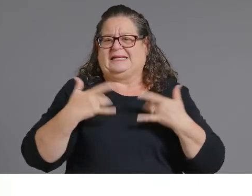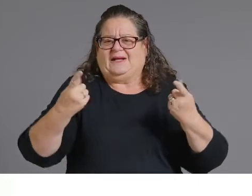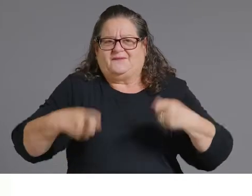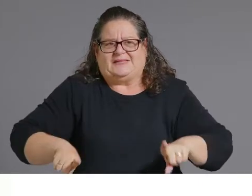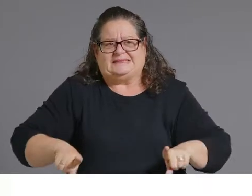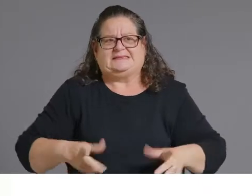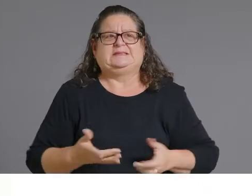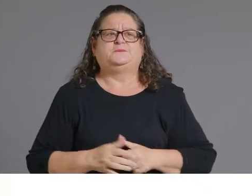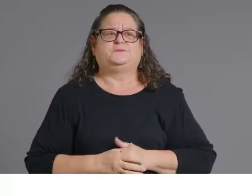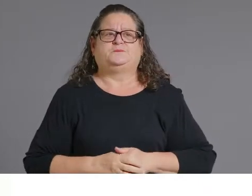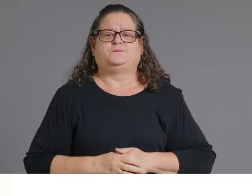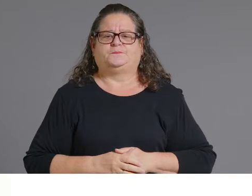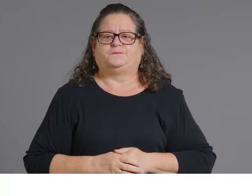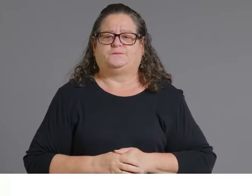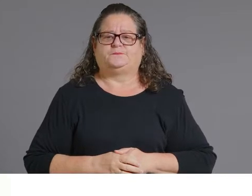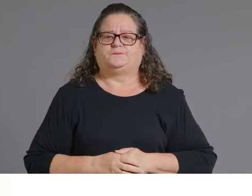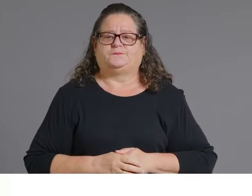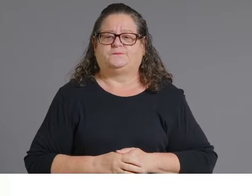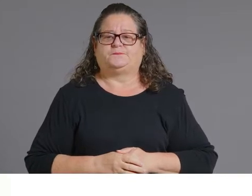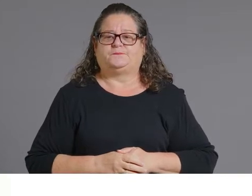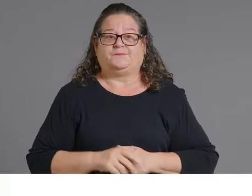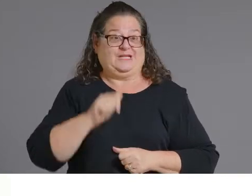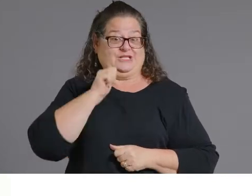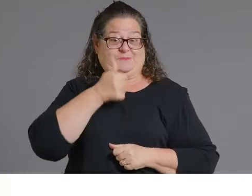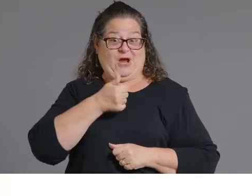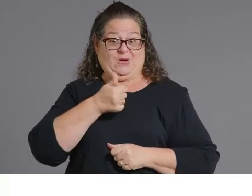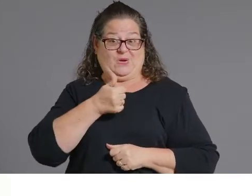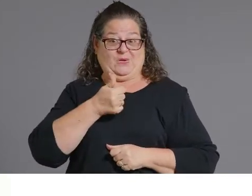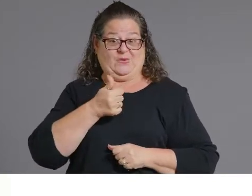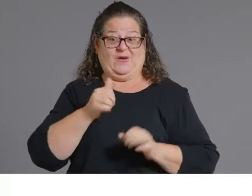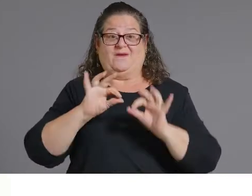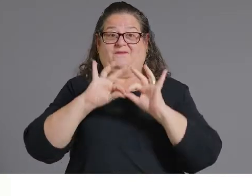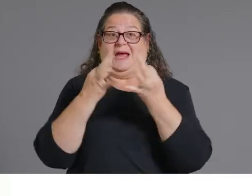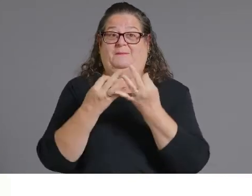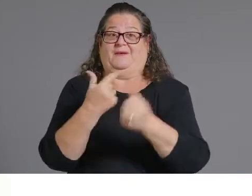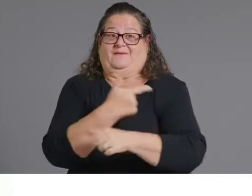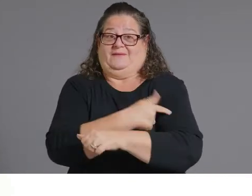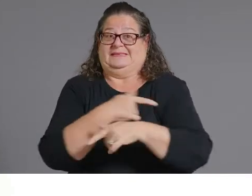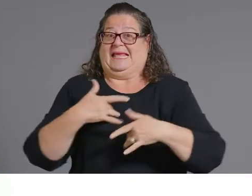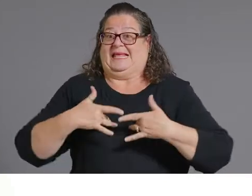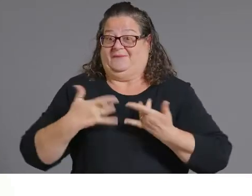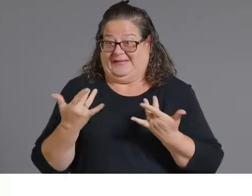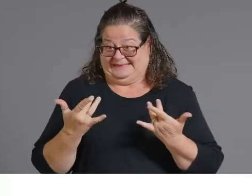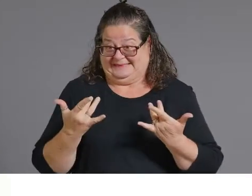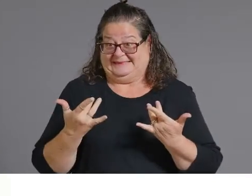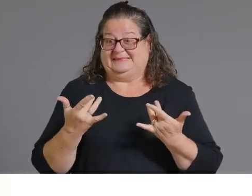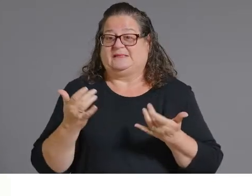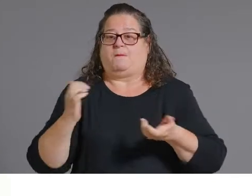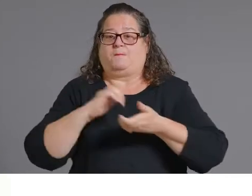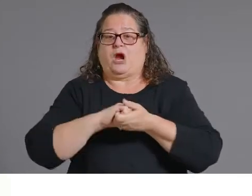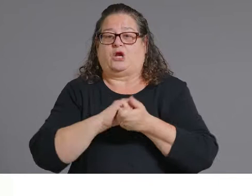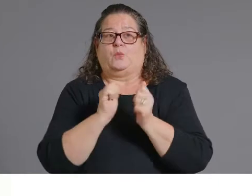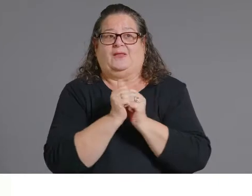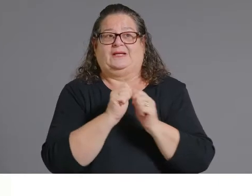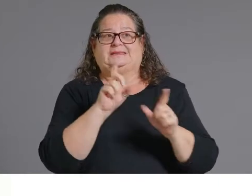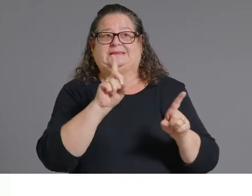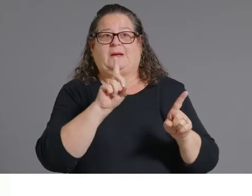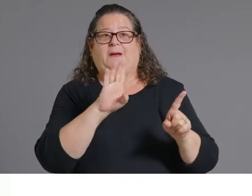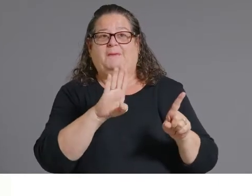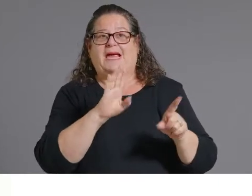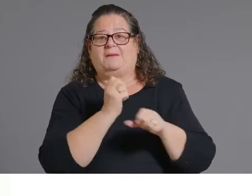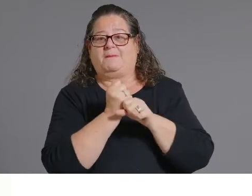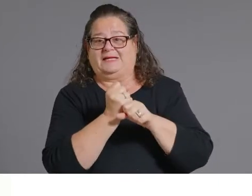tomorrow we have a family vaccination event in partnership with the Diamondbacks and Blue Cross Blue Shield of Arizona.